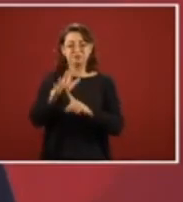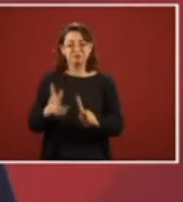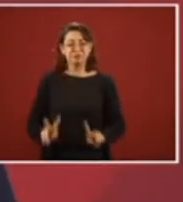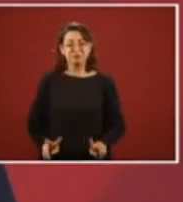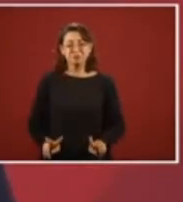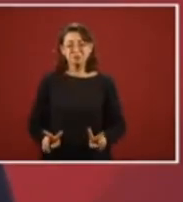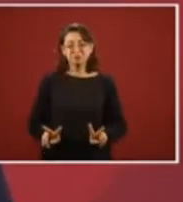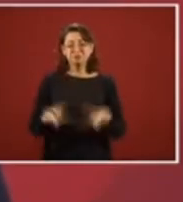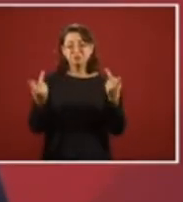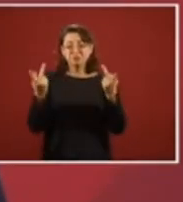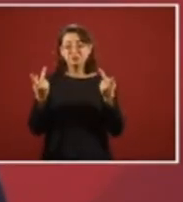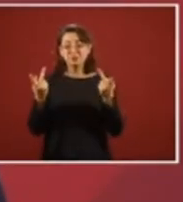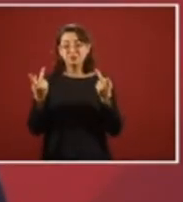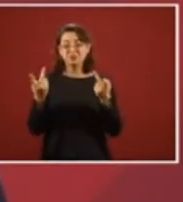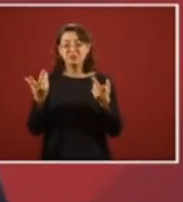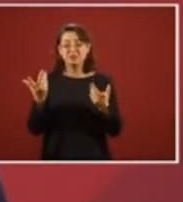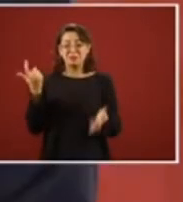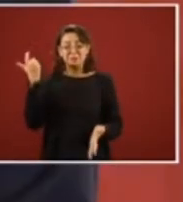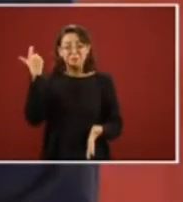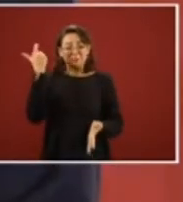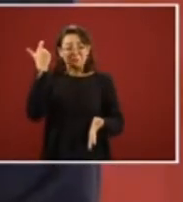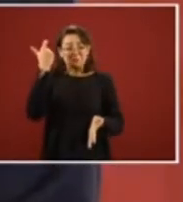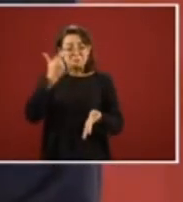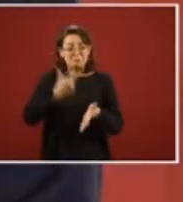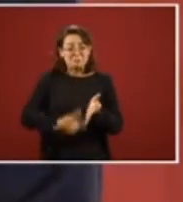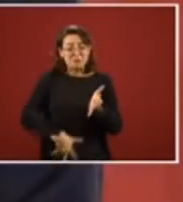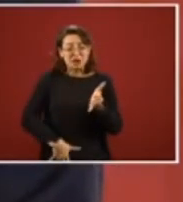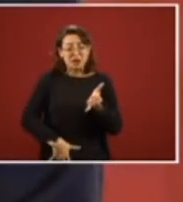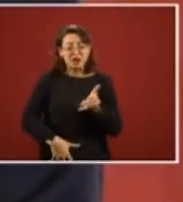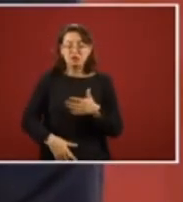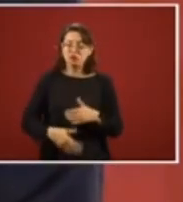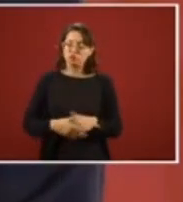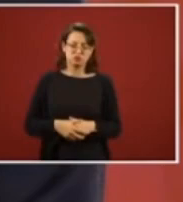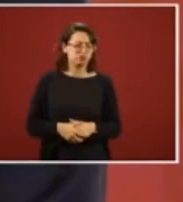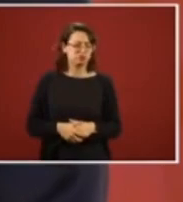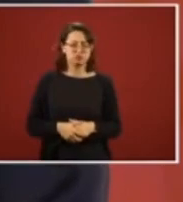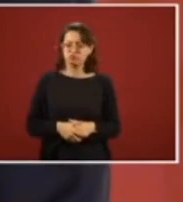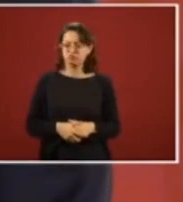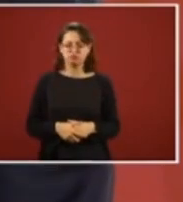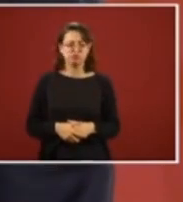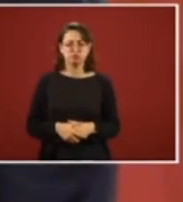we not sell them too cheaply at low prices.